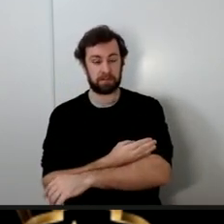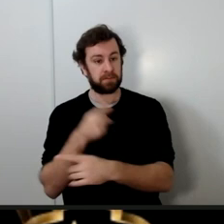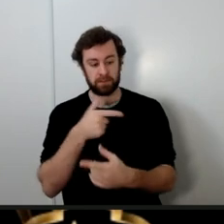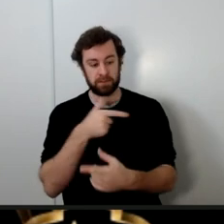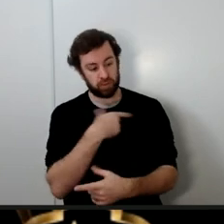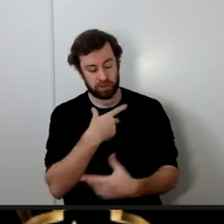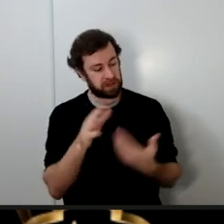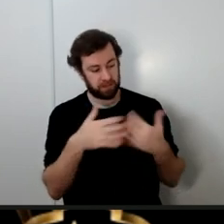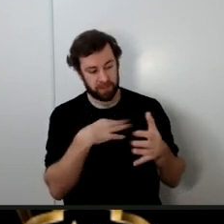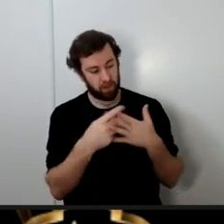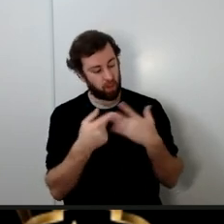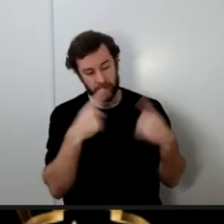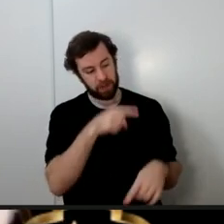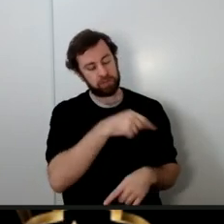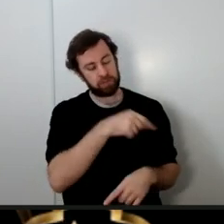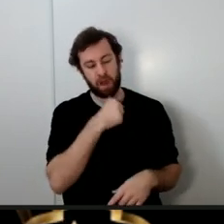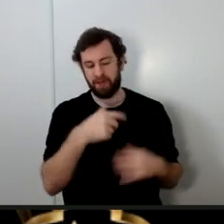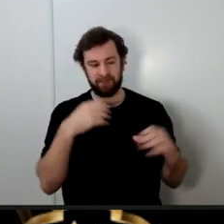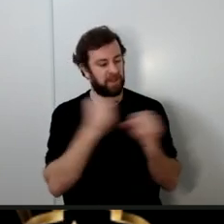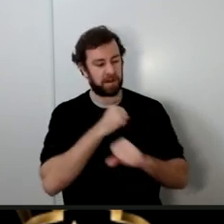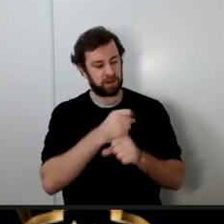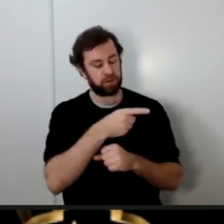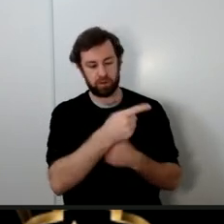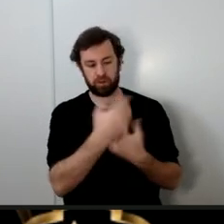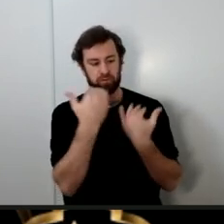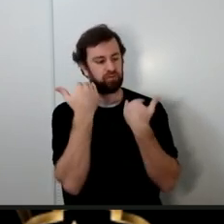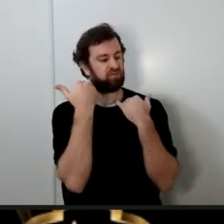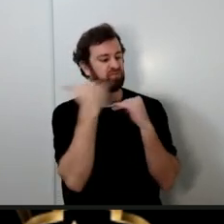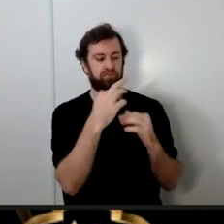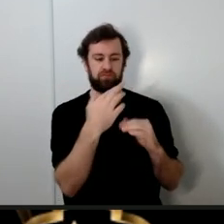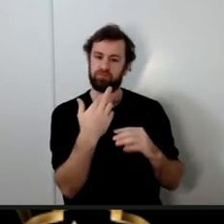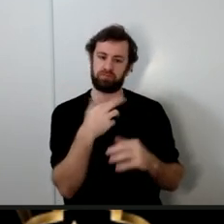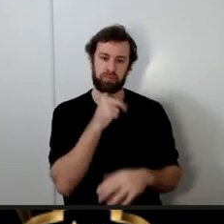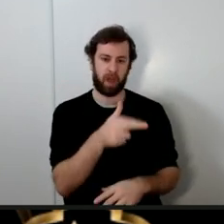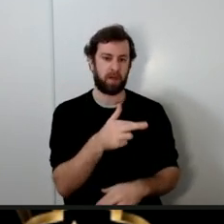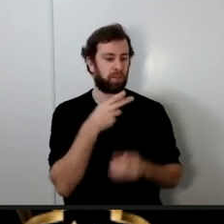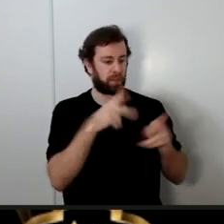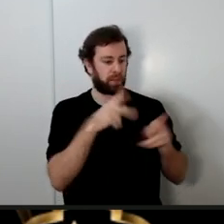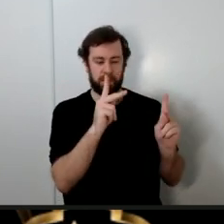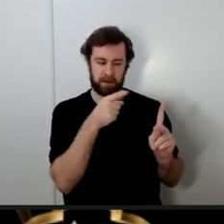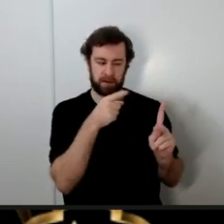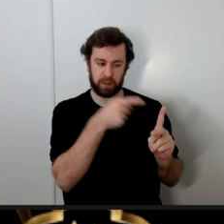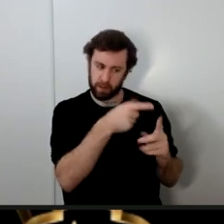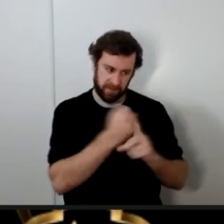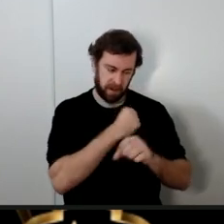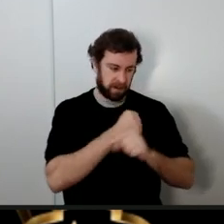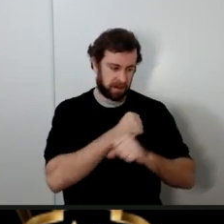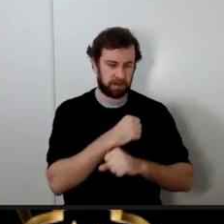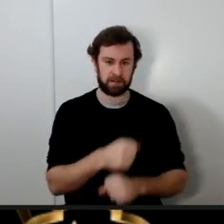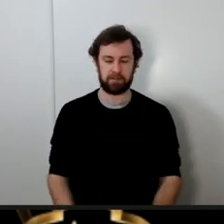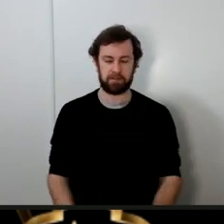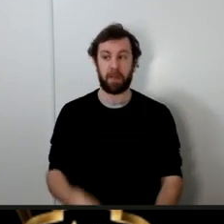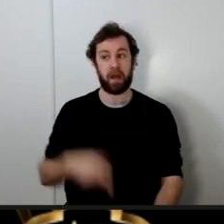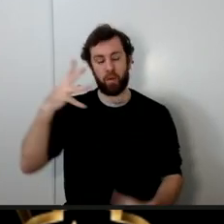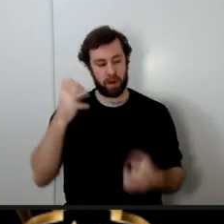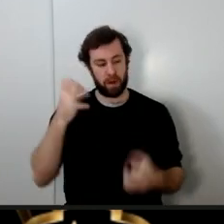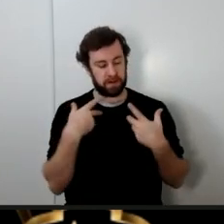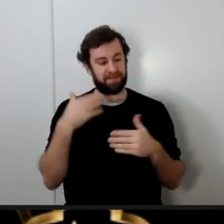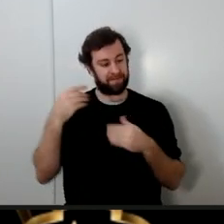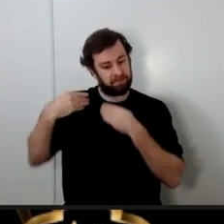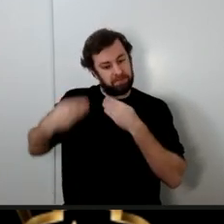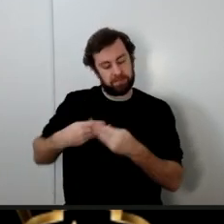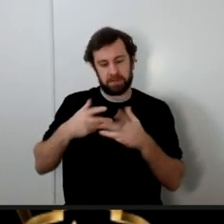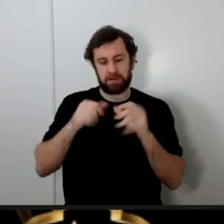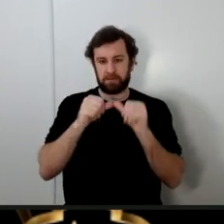fight you're instructed by God not to fight Allah wants this lineage to continue yes when the incident